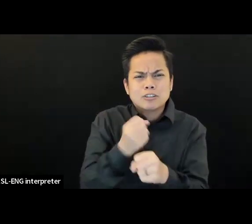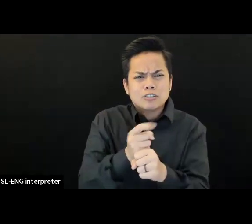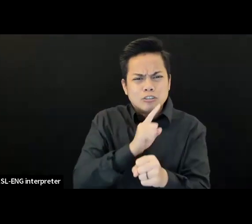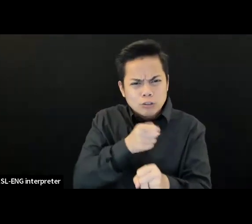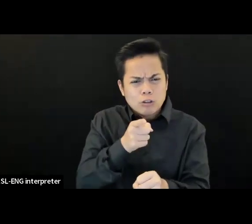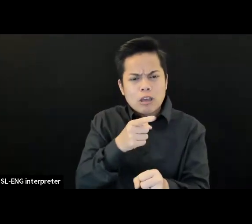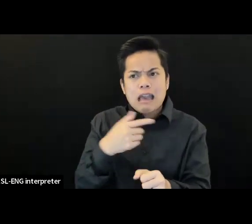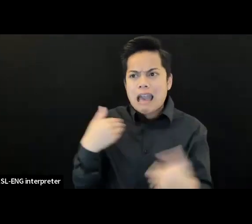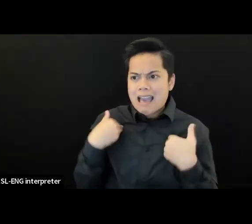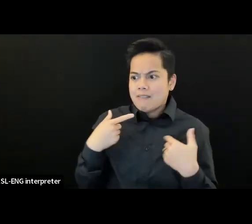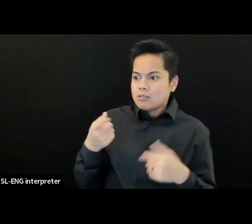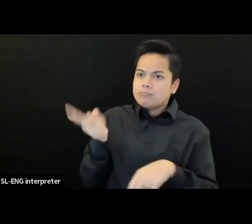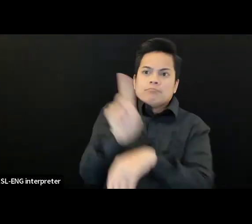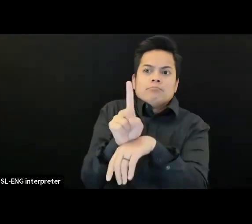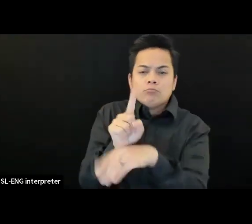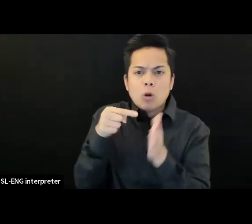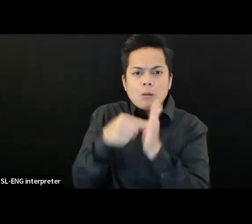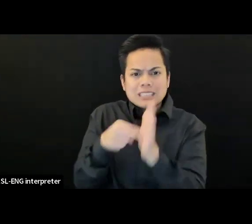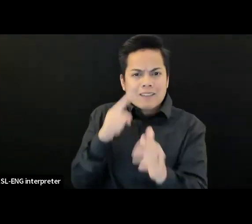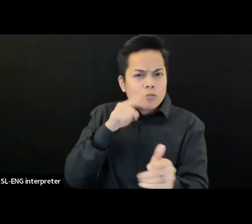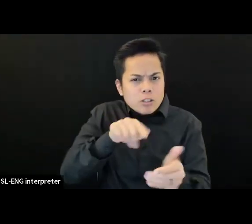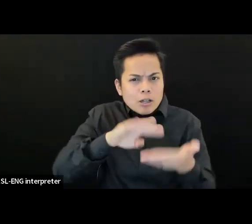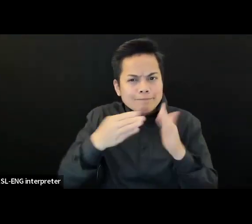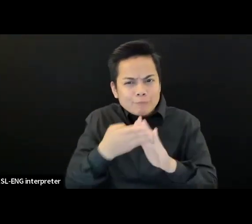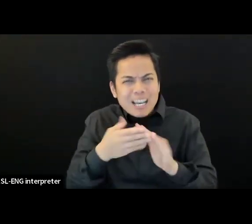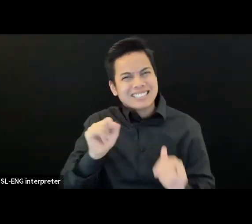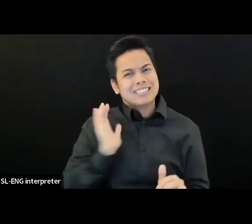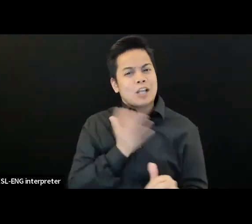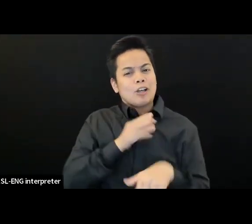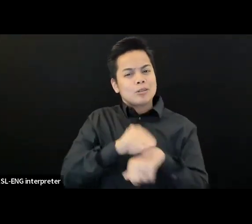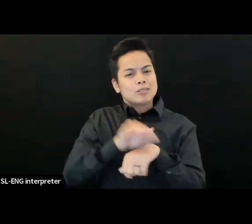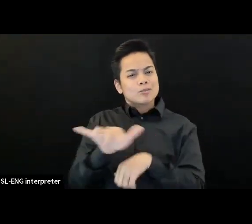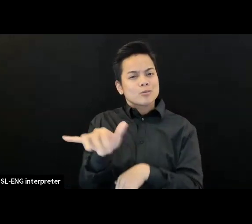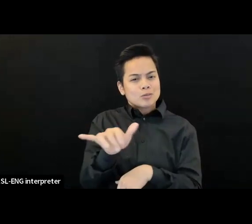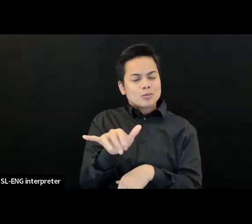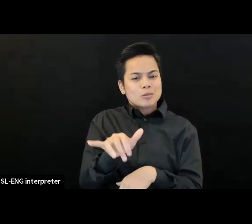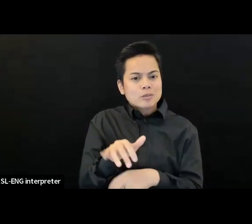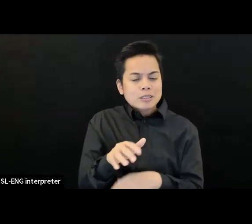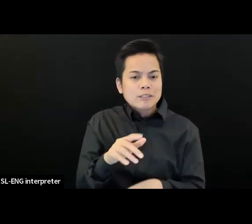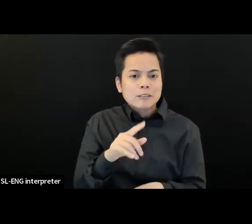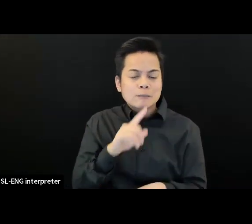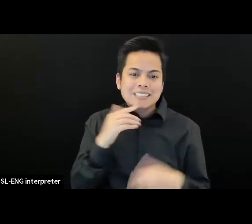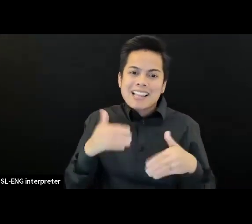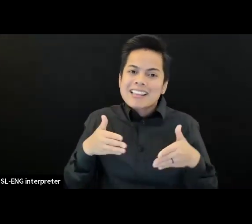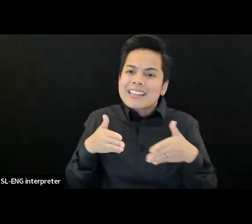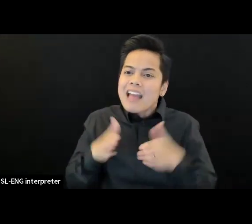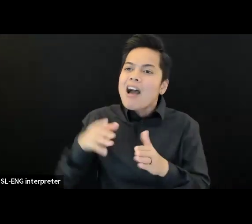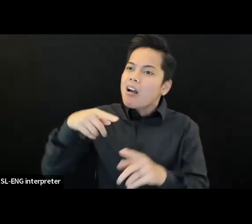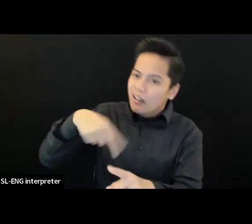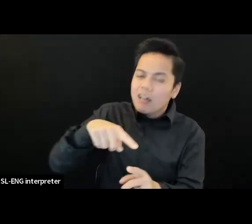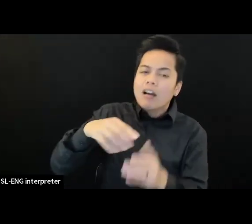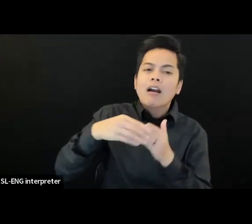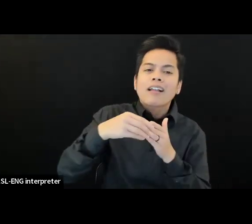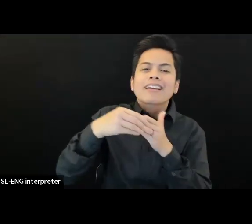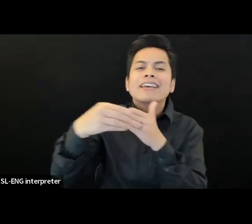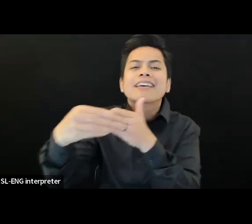those groups on our council as well, so that we are really letting this be led by people who have the most lived experience in